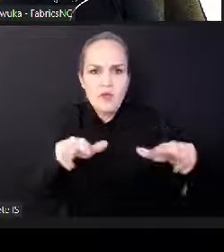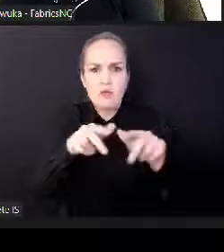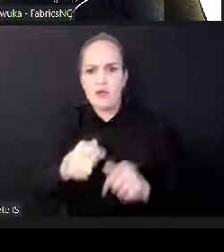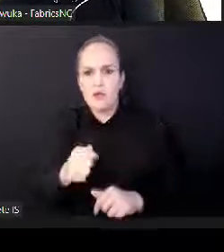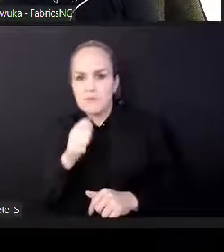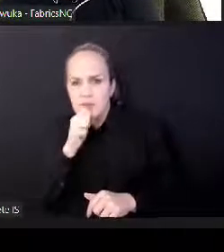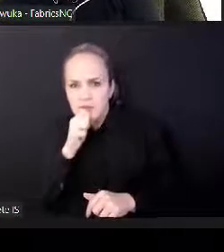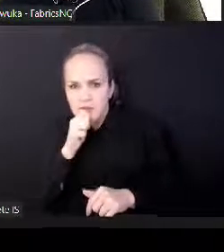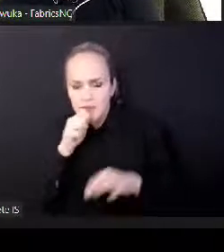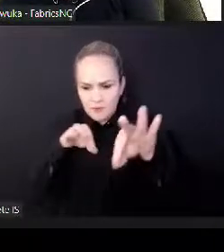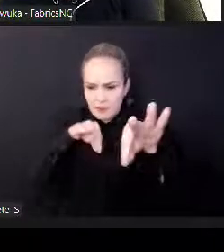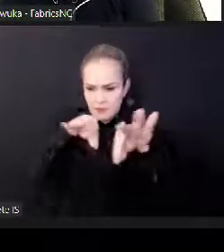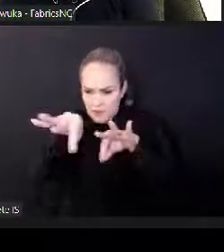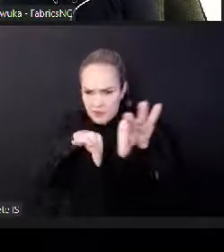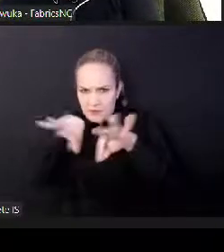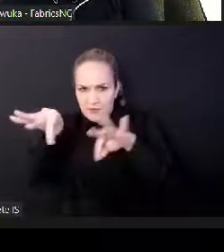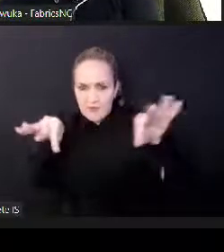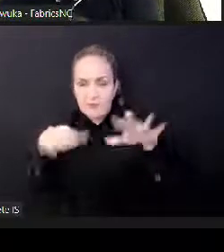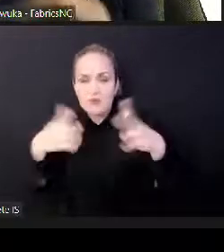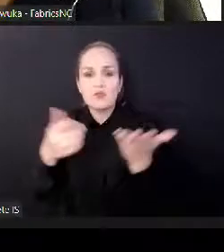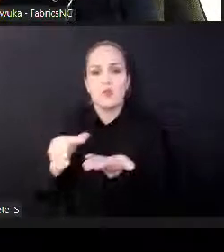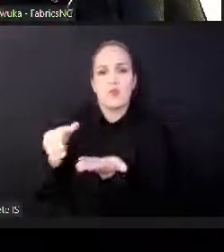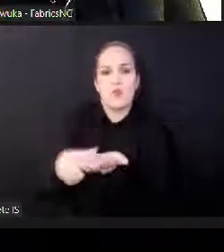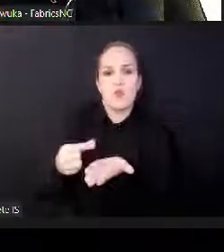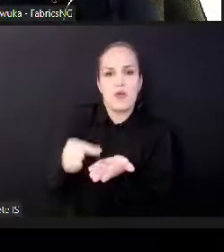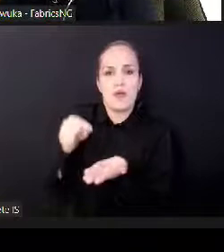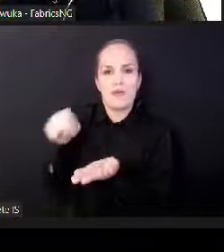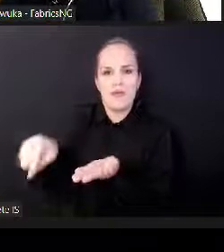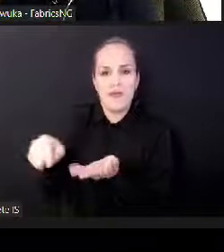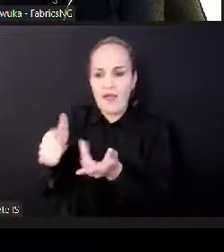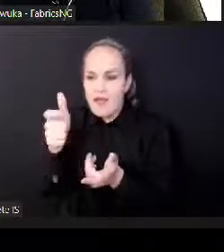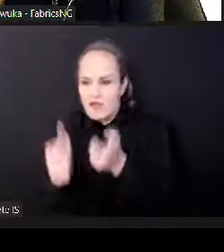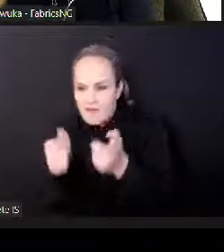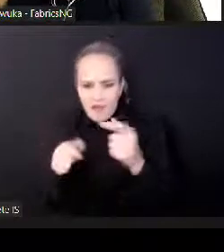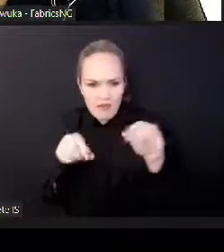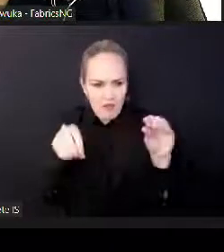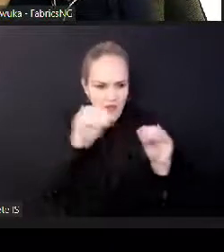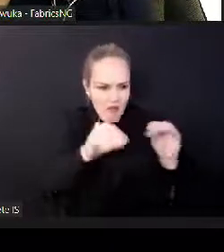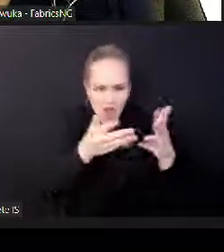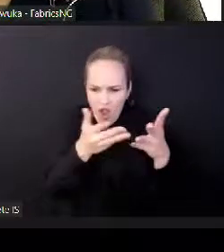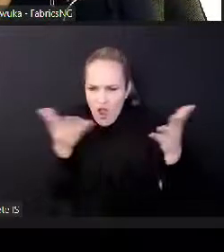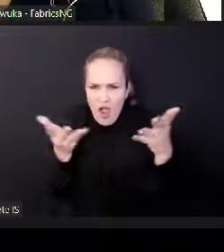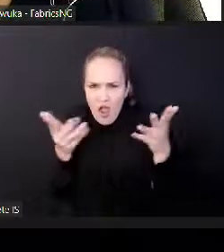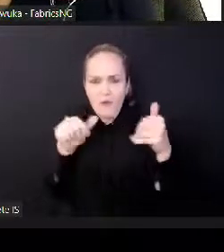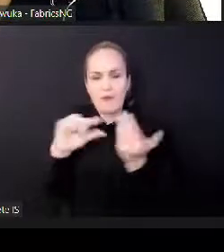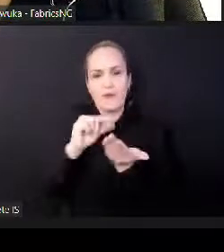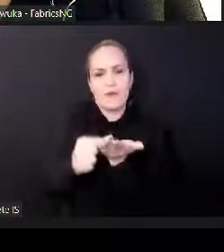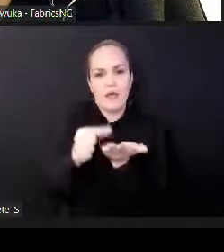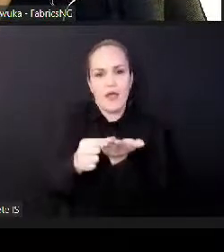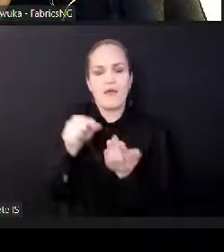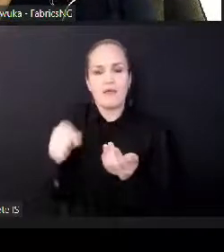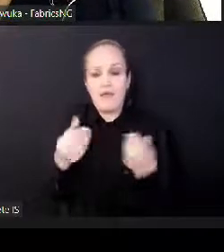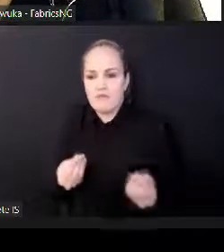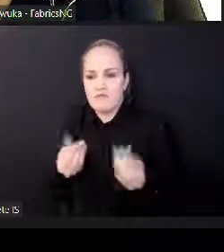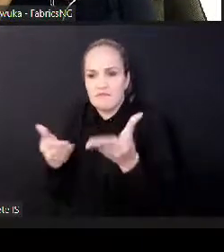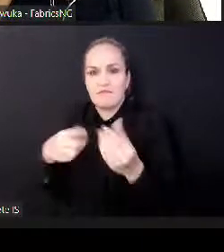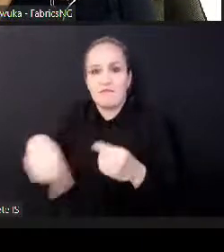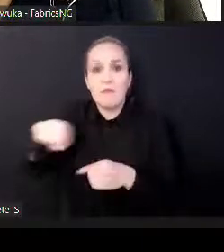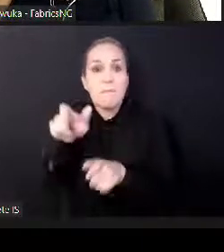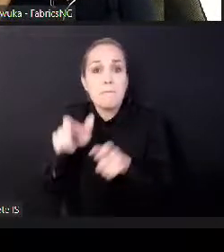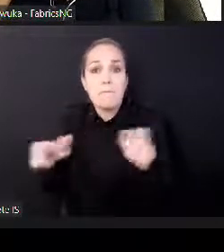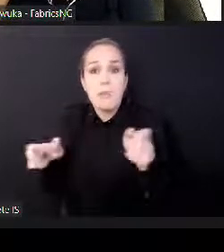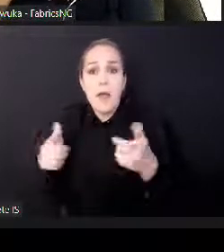technologies to start being used by amateurs and students so that they can be localized. We are supporting